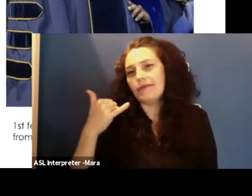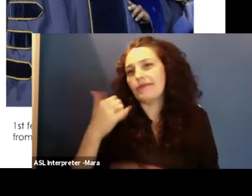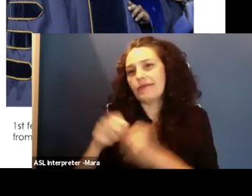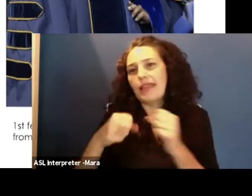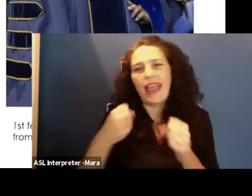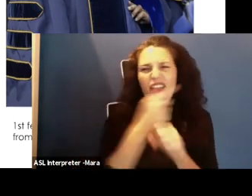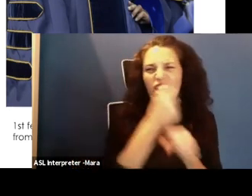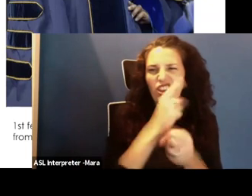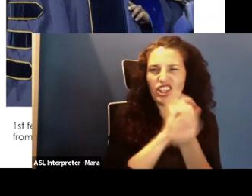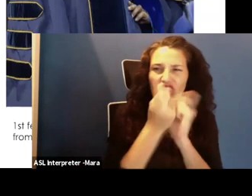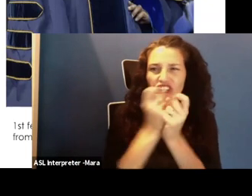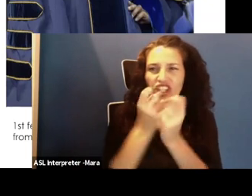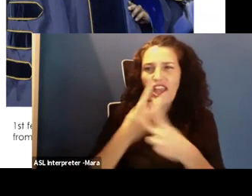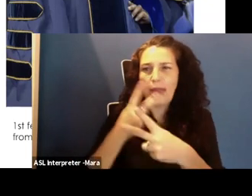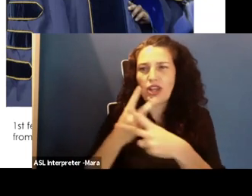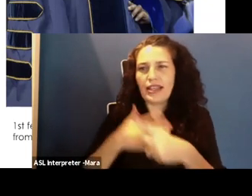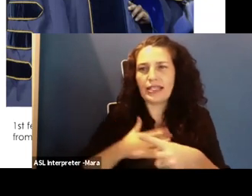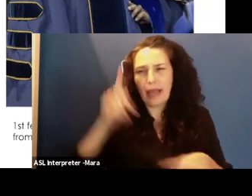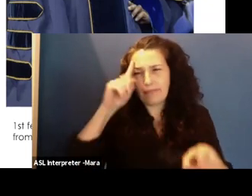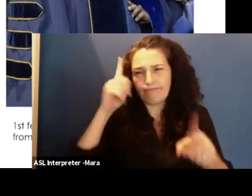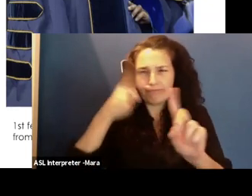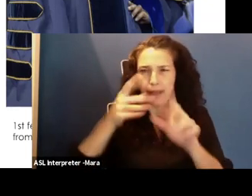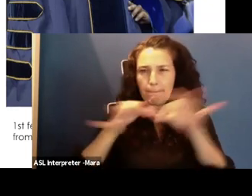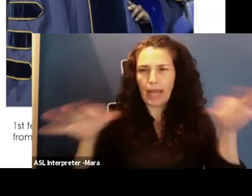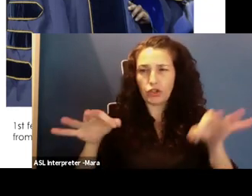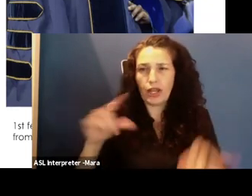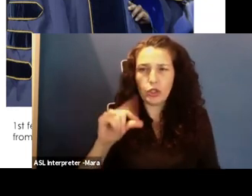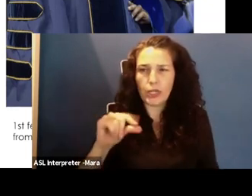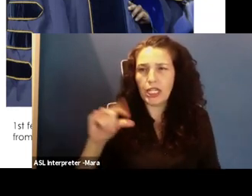me going throughout the year. And so maybe that's something that can help you all too.